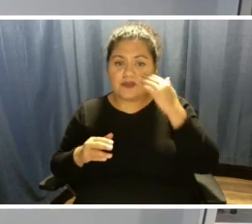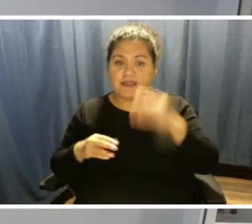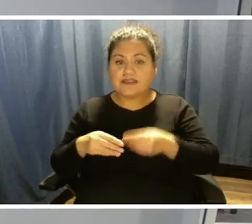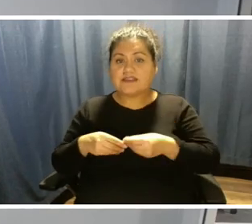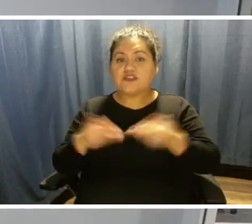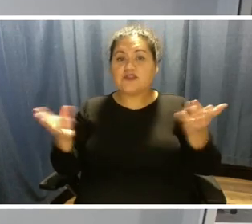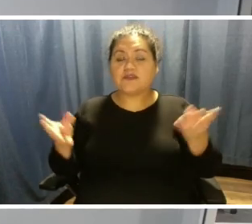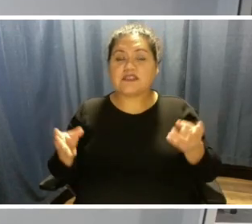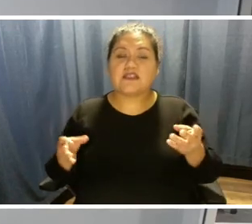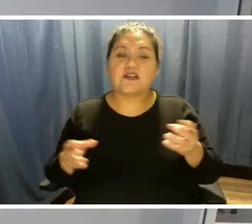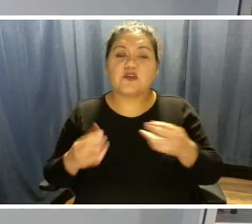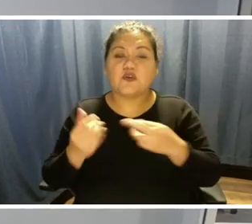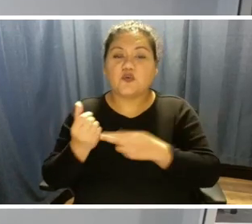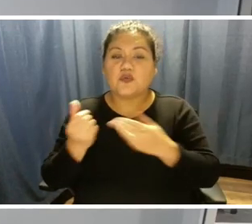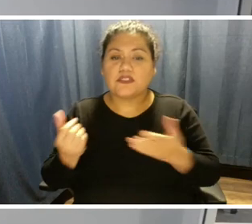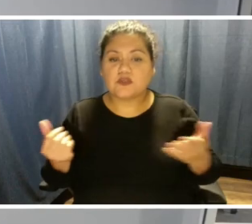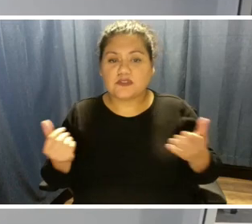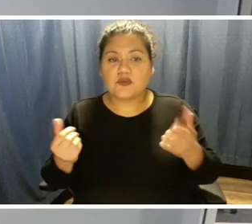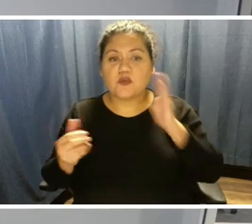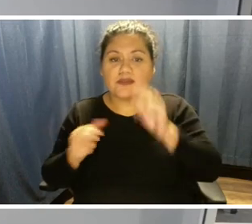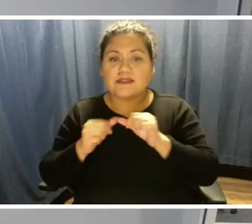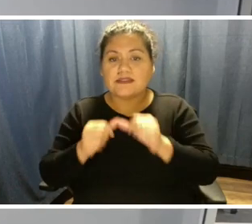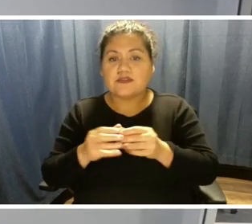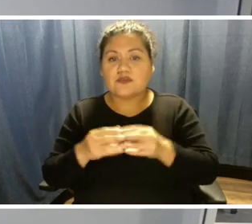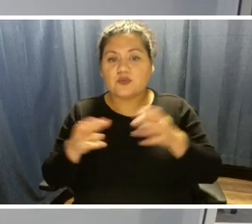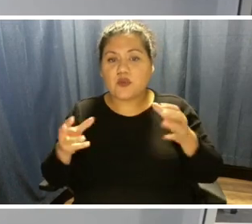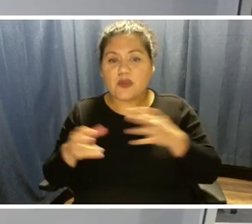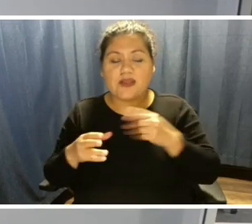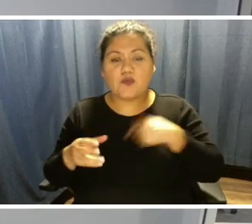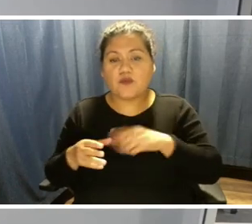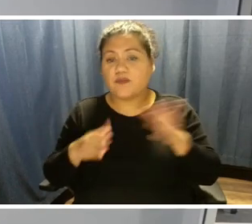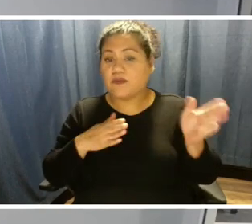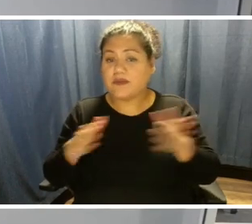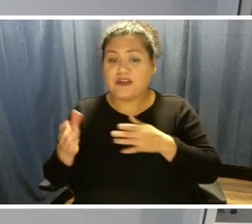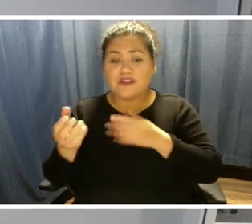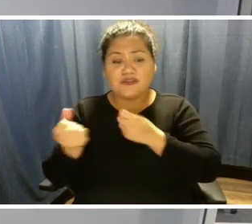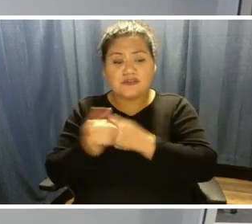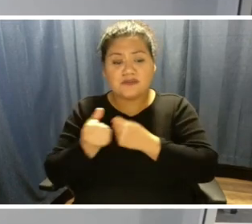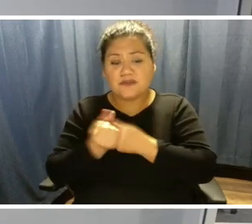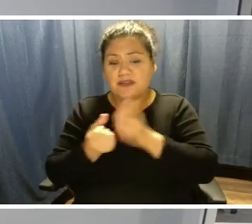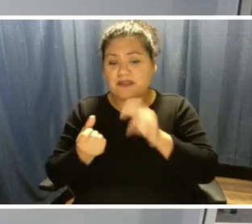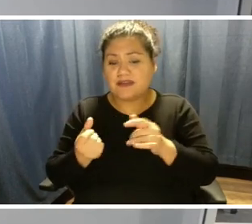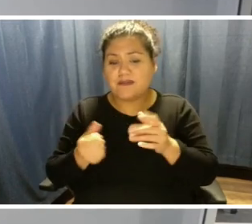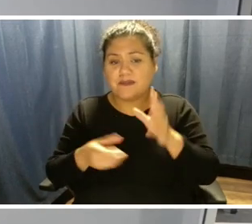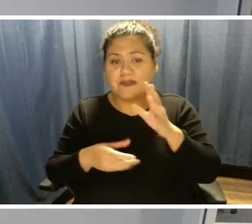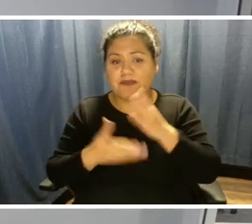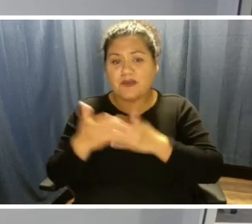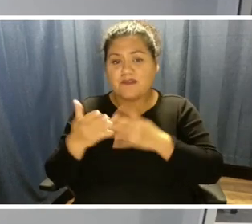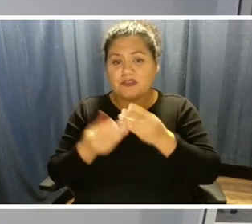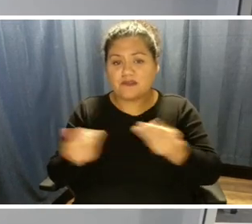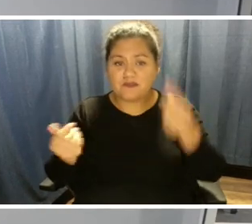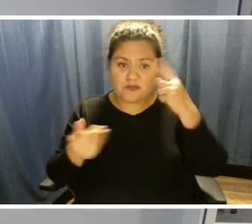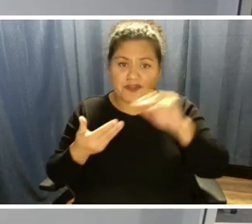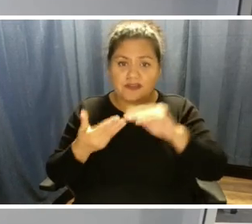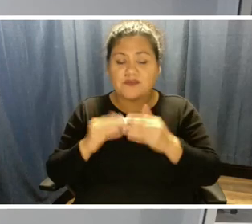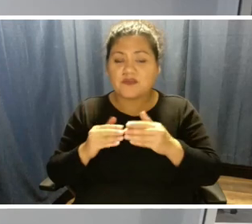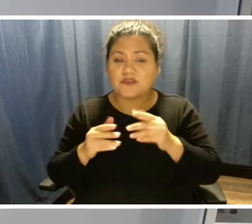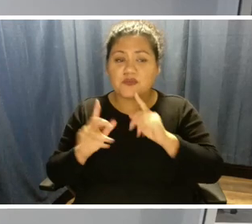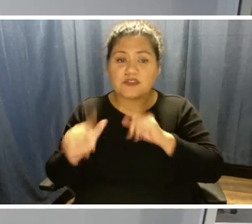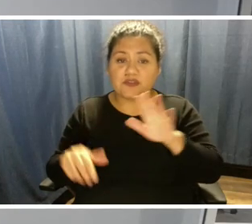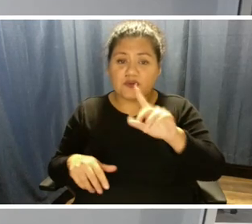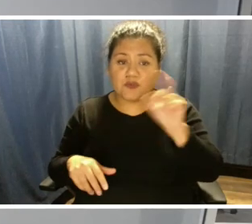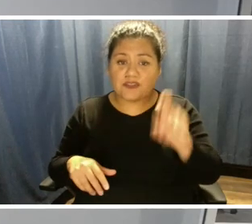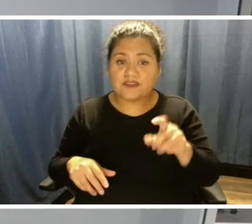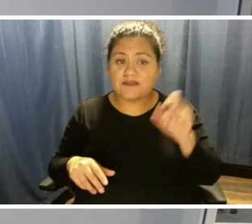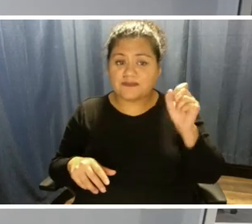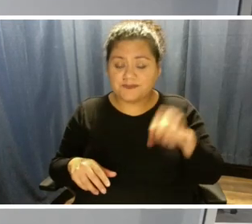continue to grow and we're prepared to support that and be part of that solution for the community. So yes, to answer your question, if it's